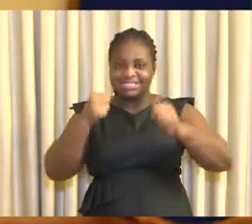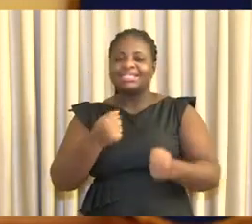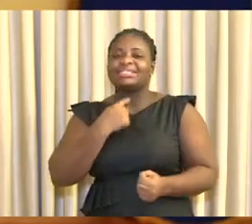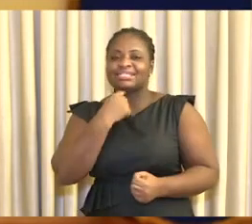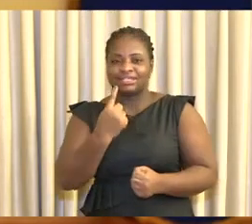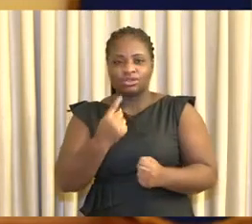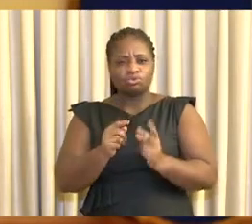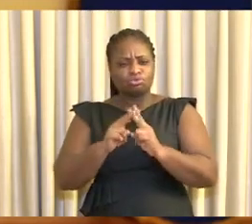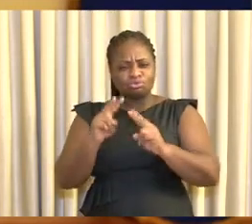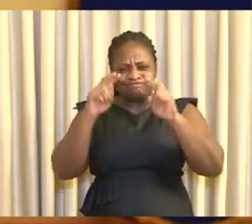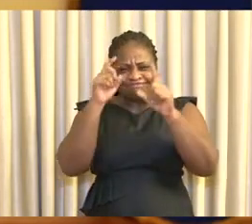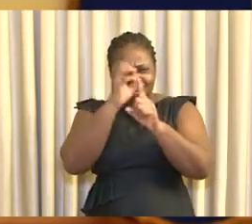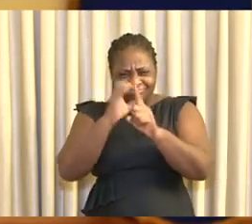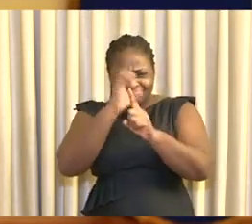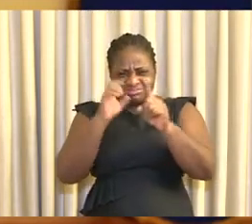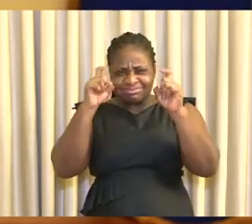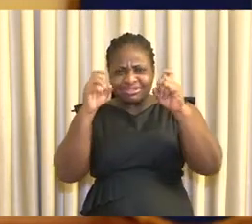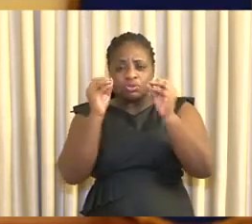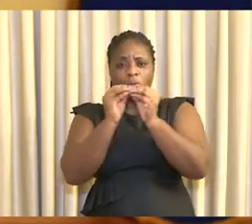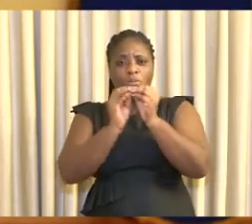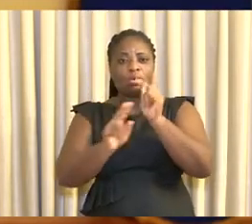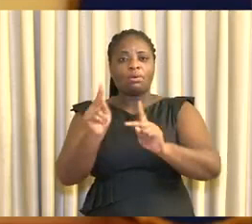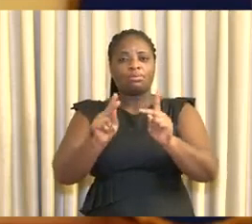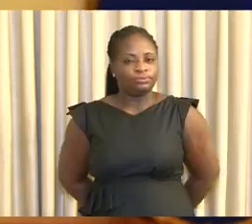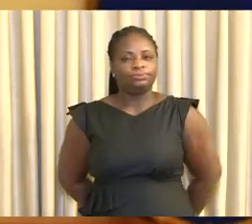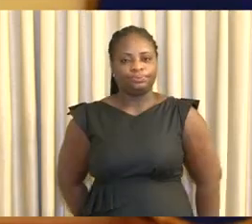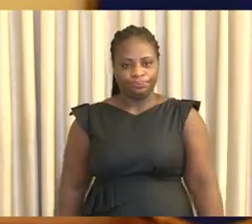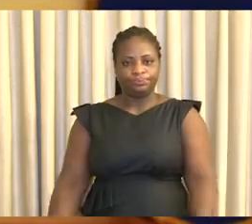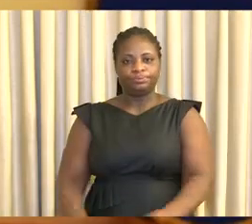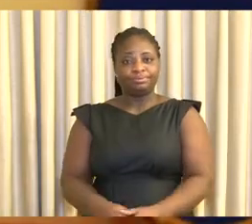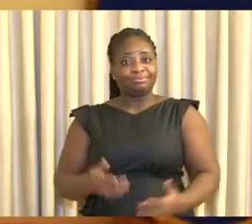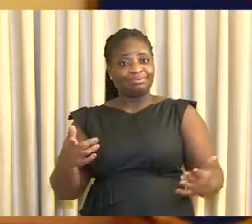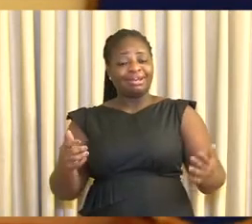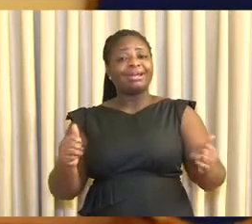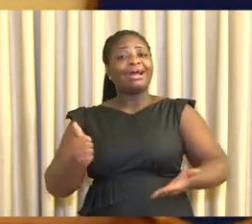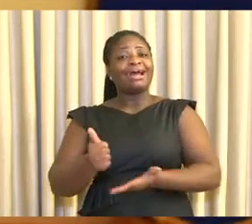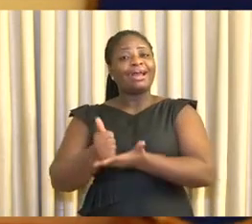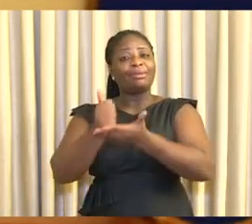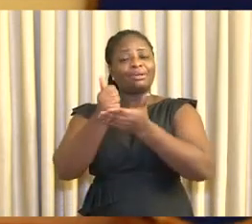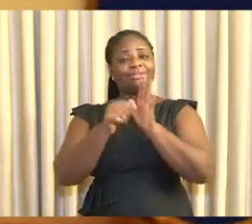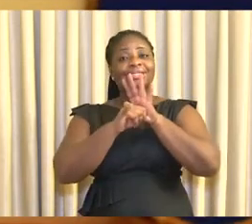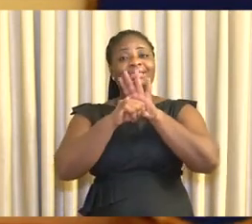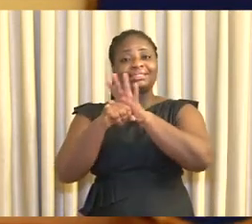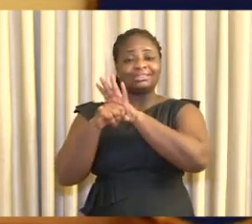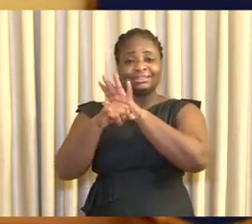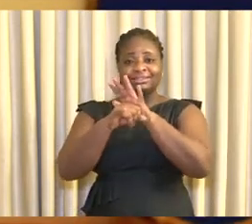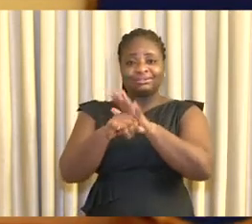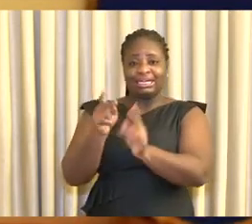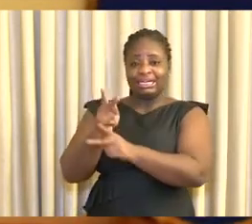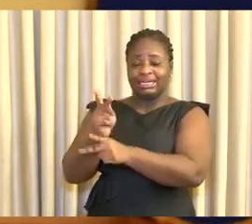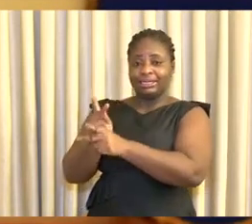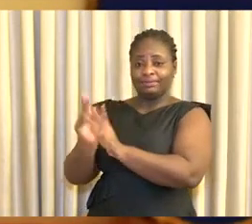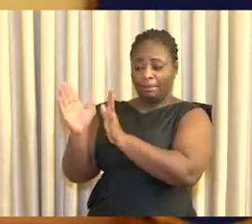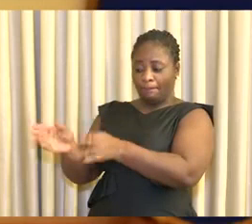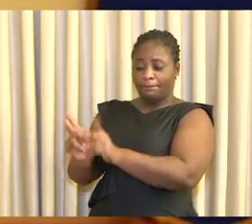to trace and test contacts of infected persons. This has enabled us to identify and isolate infected